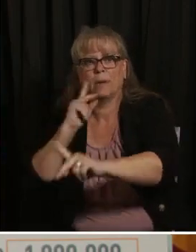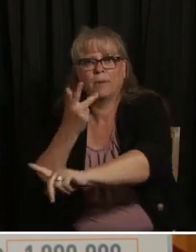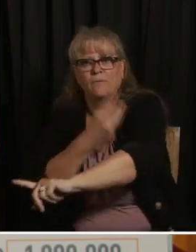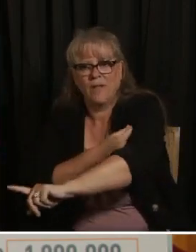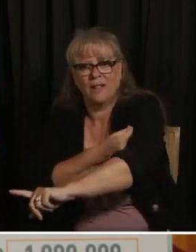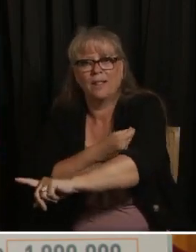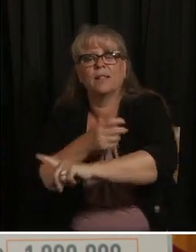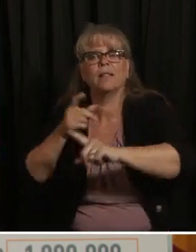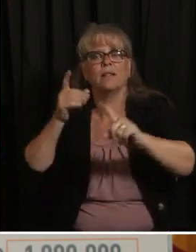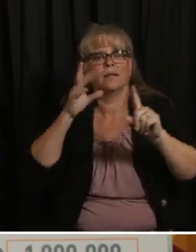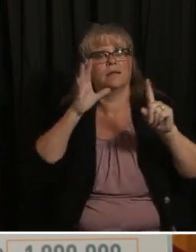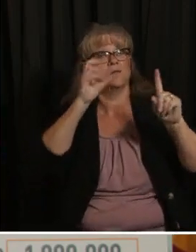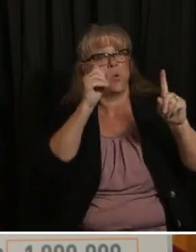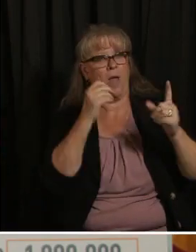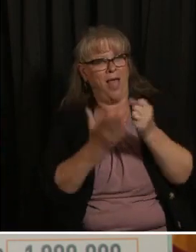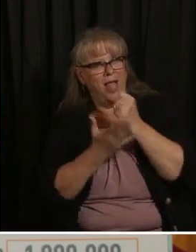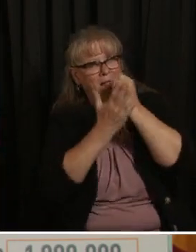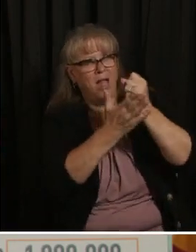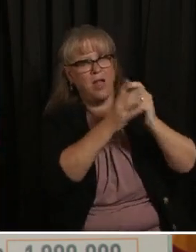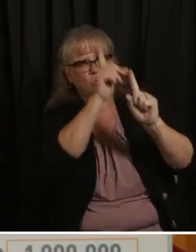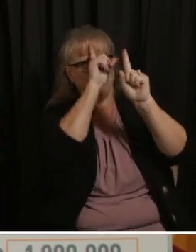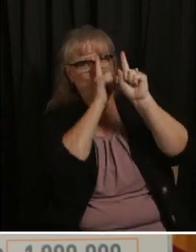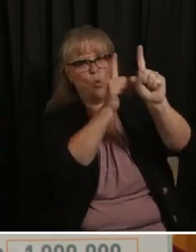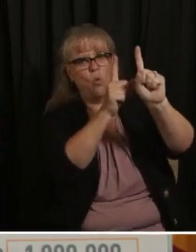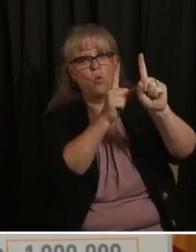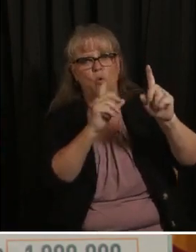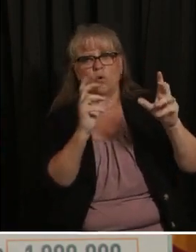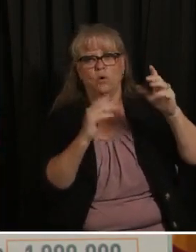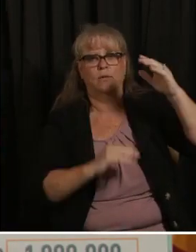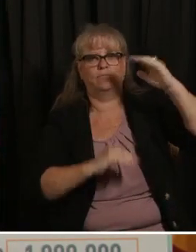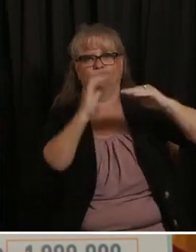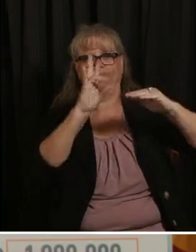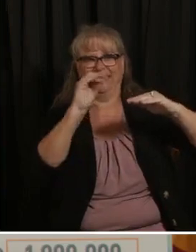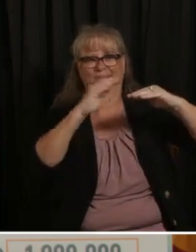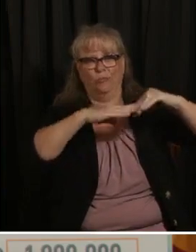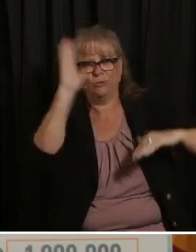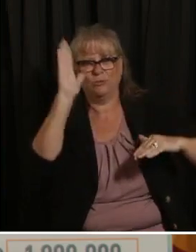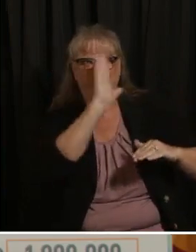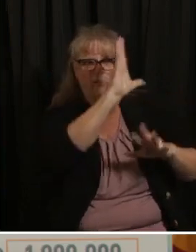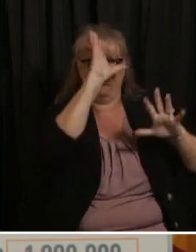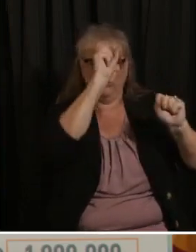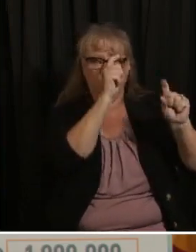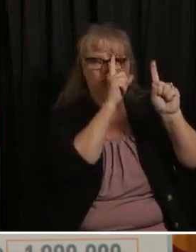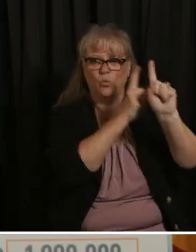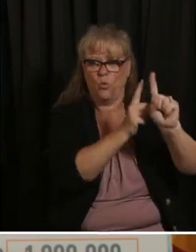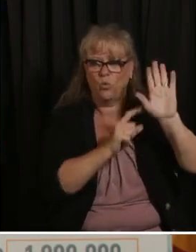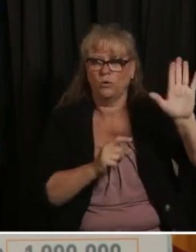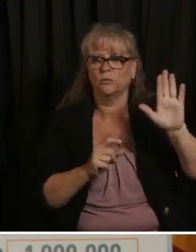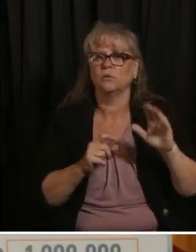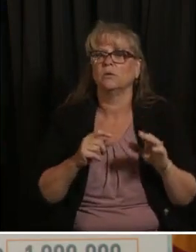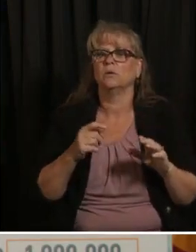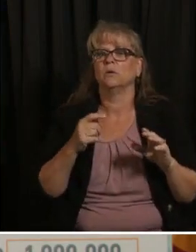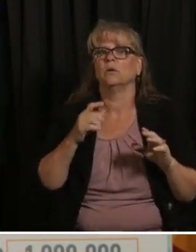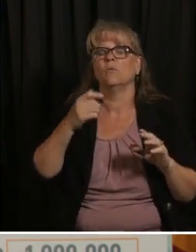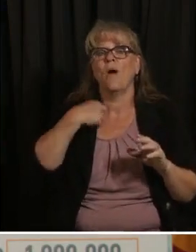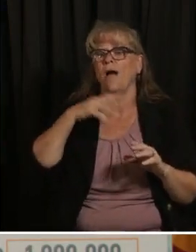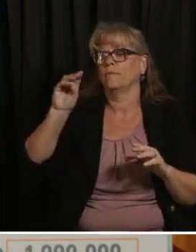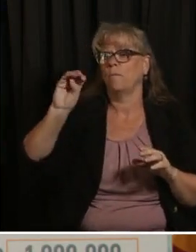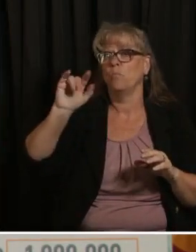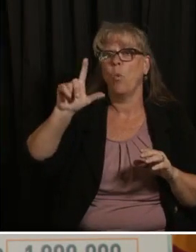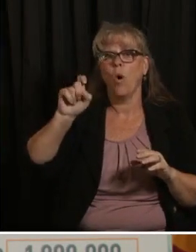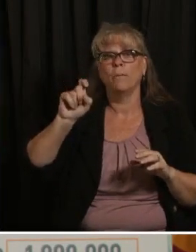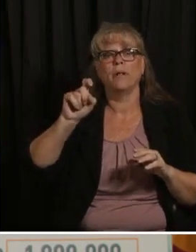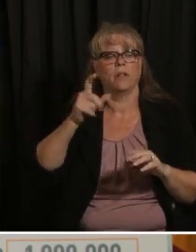1st but we have to keep the pedal to the metal we have the mobile vaccination station out at juneteenth celebrations in three cities in colorado